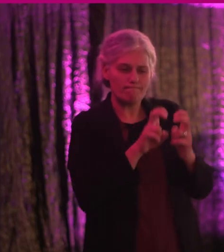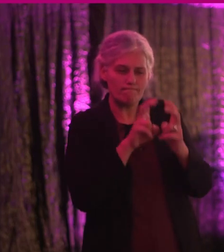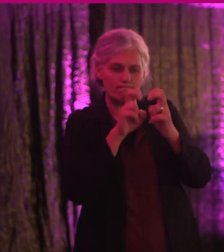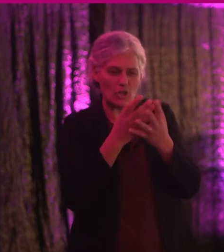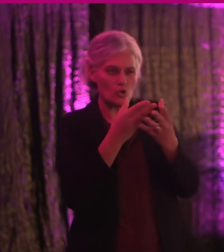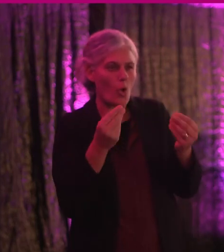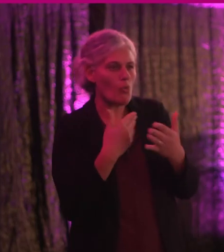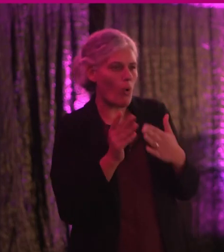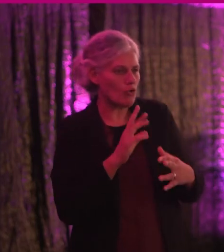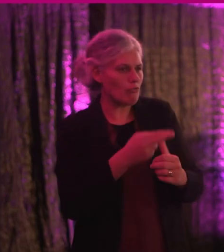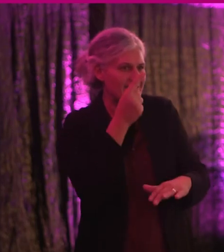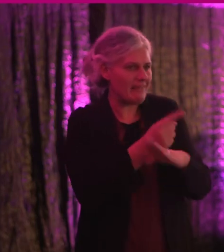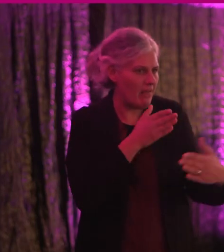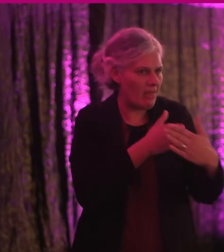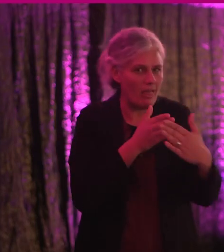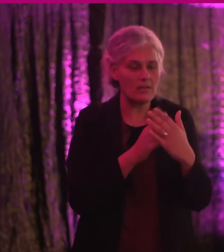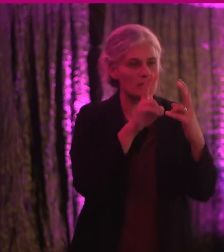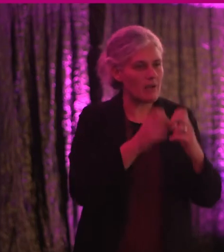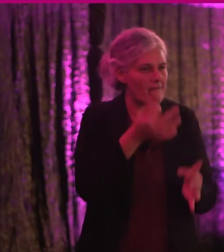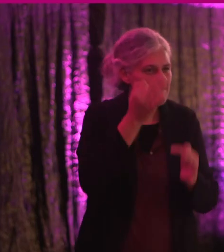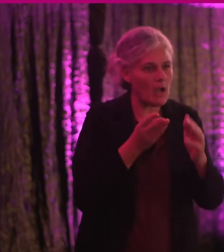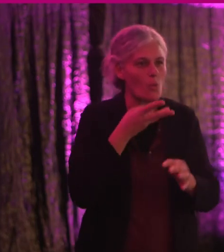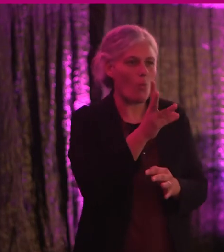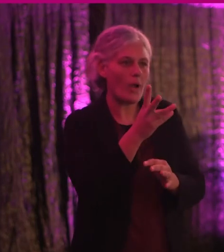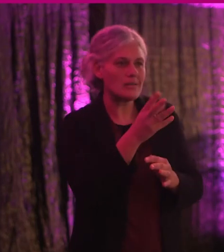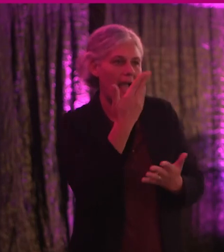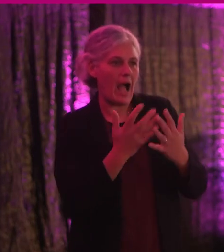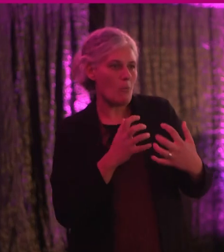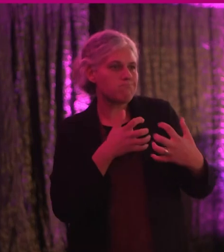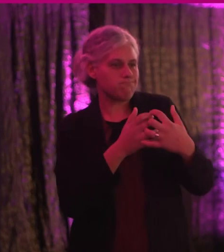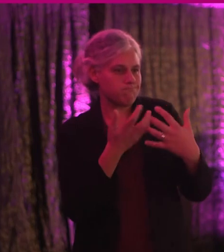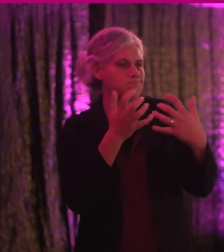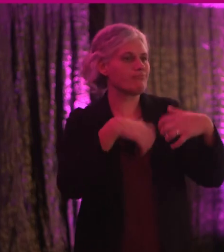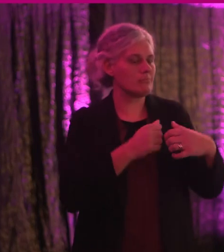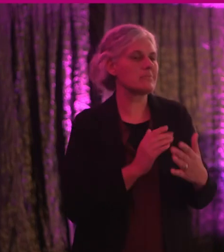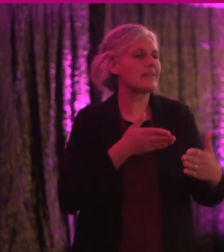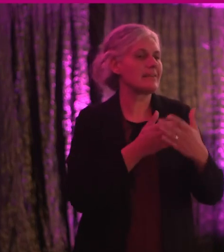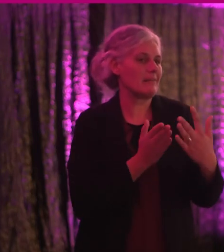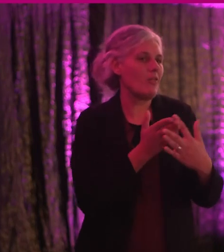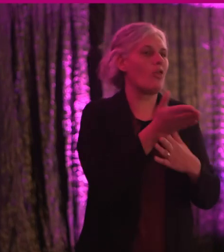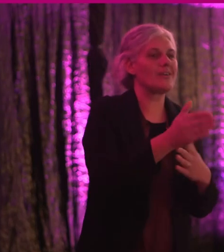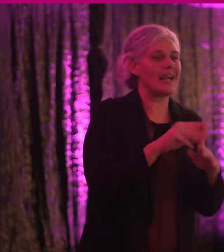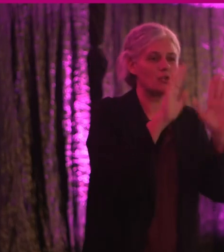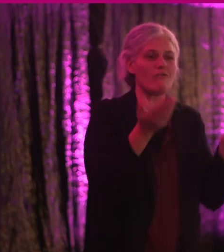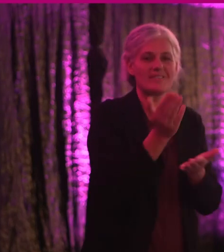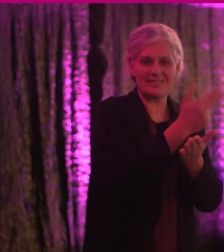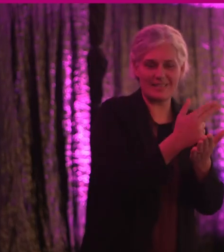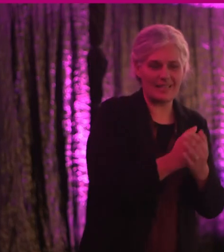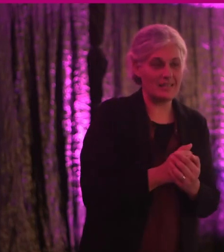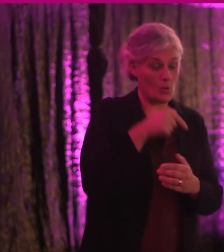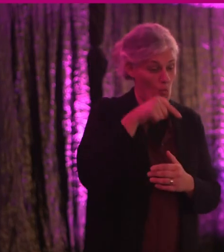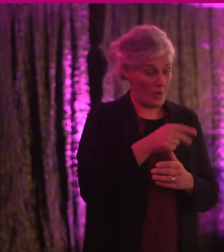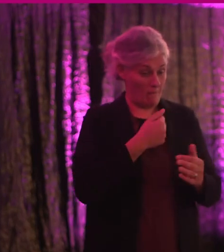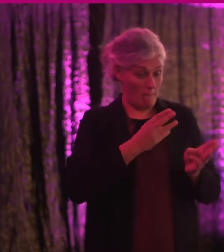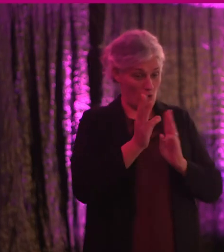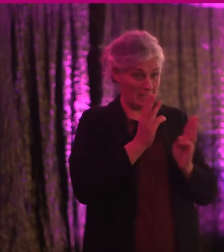to existing barriers and explore ways of incentivising accessibility and universal design. We will hear from